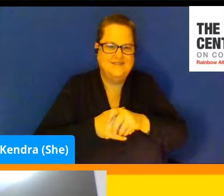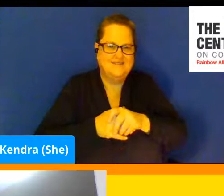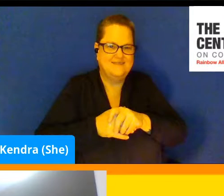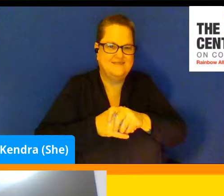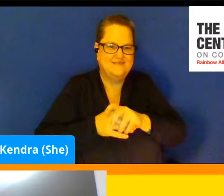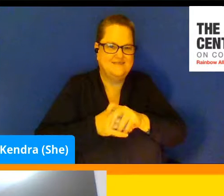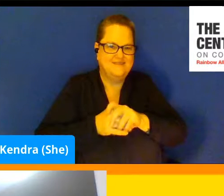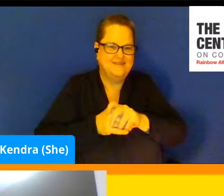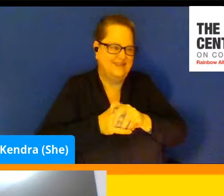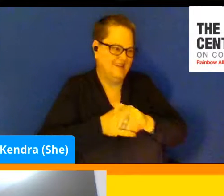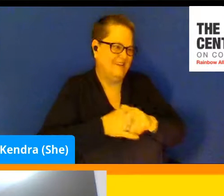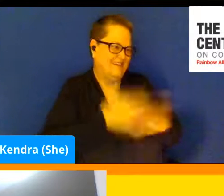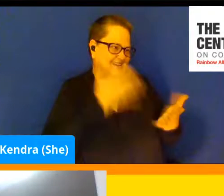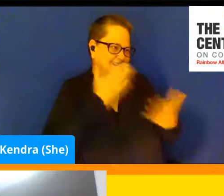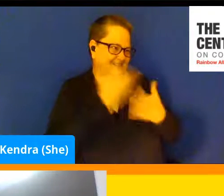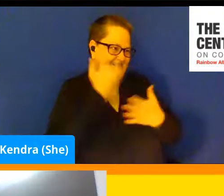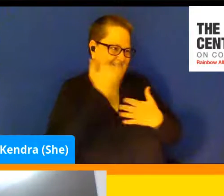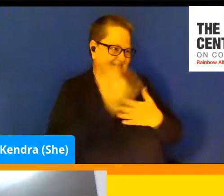That'd be great.